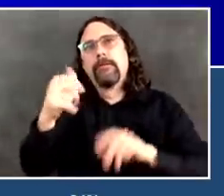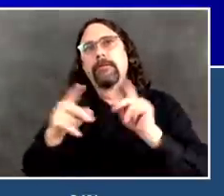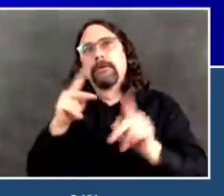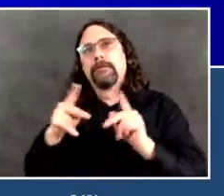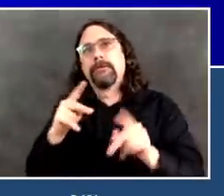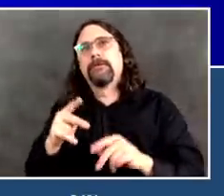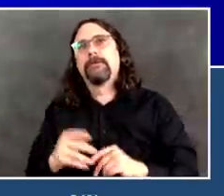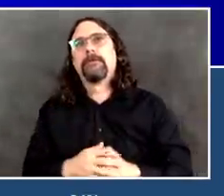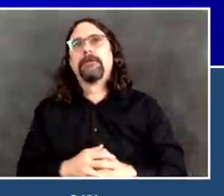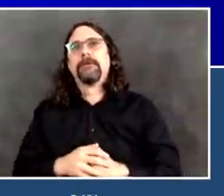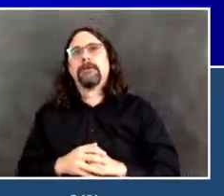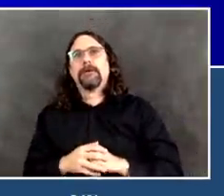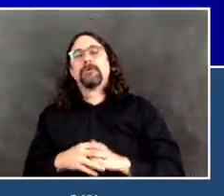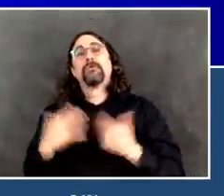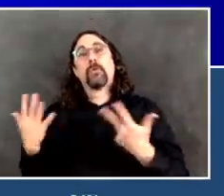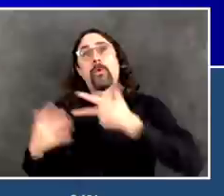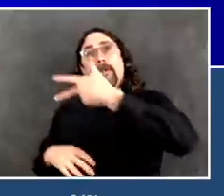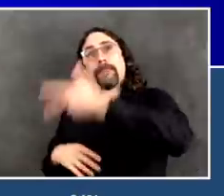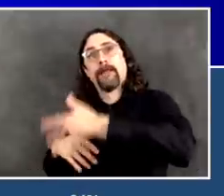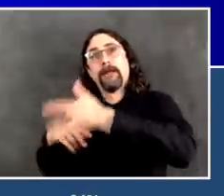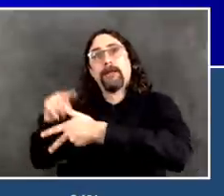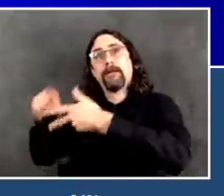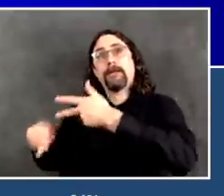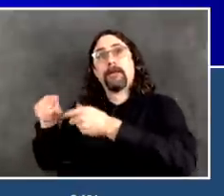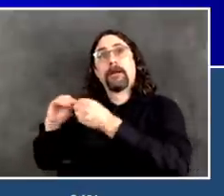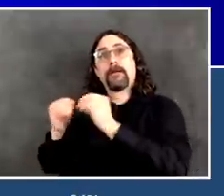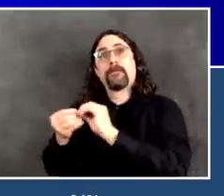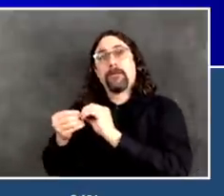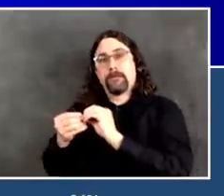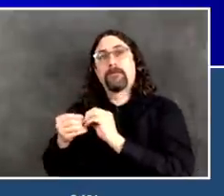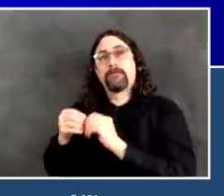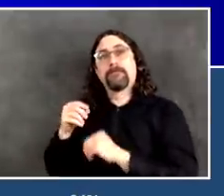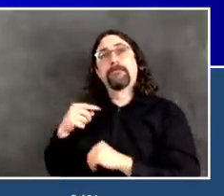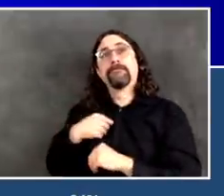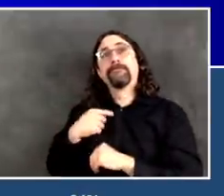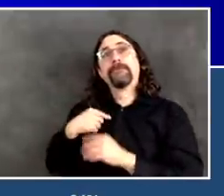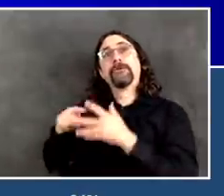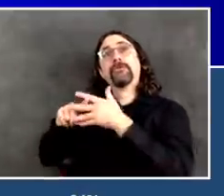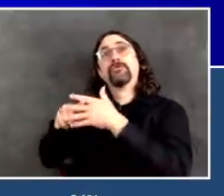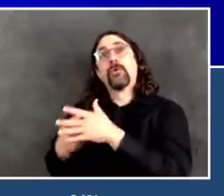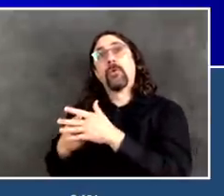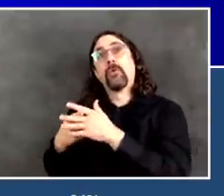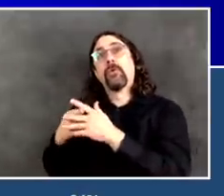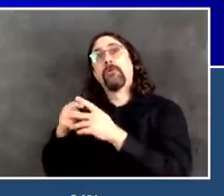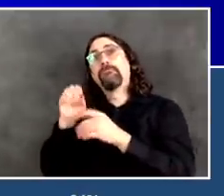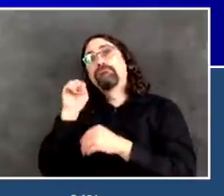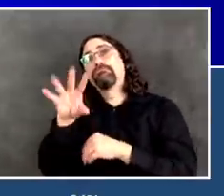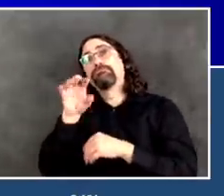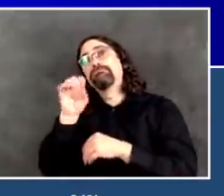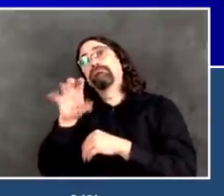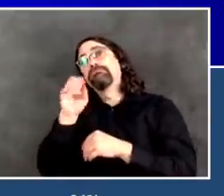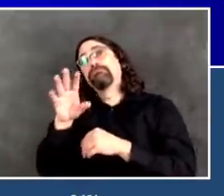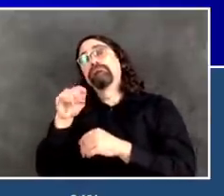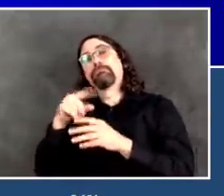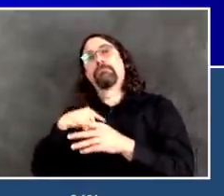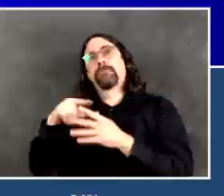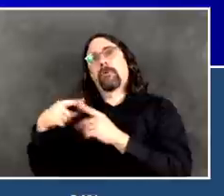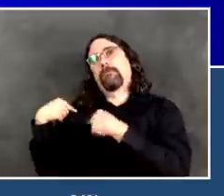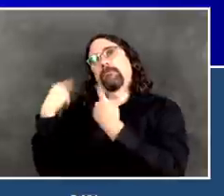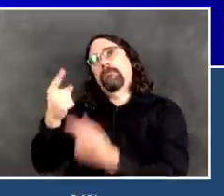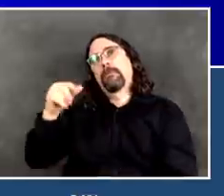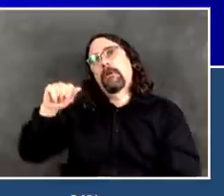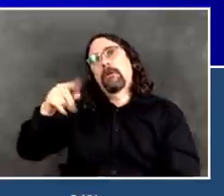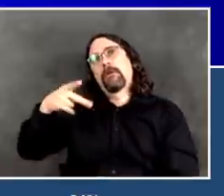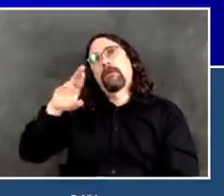positive. For the citywide measure, for the public health lab, it was 78%. Where we are now, much better, 32